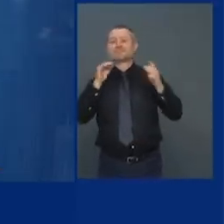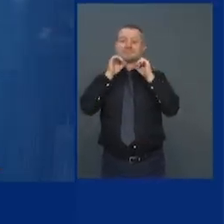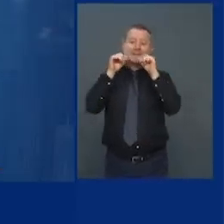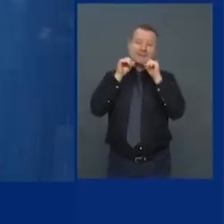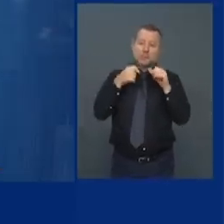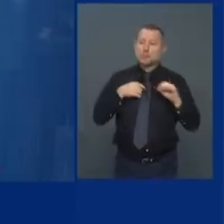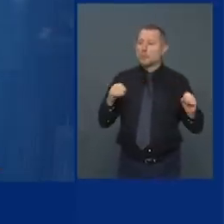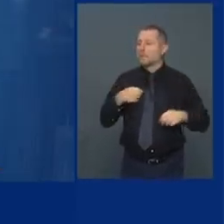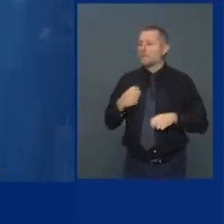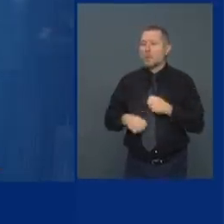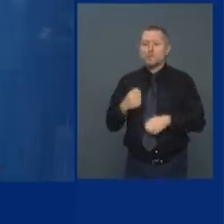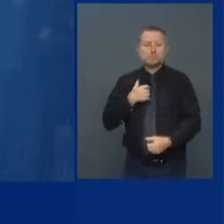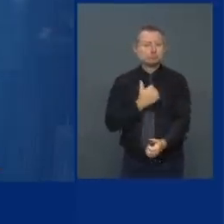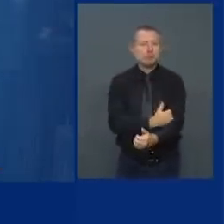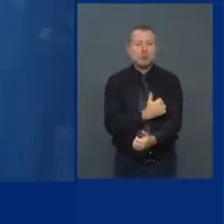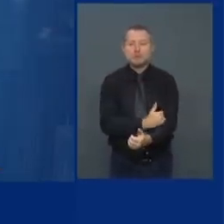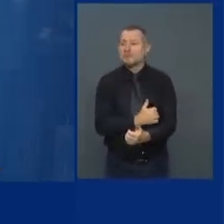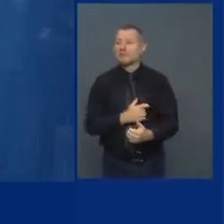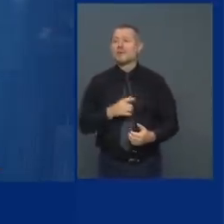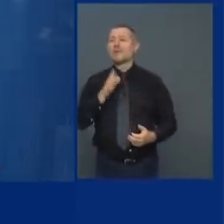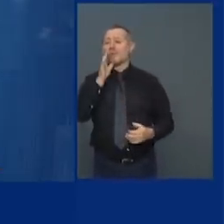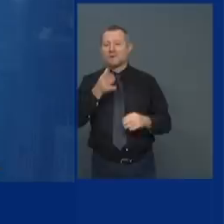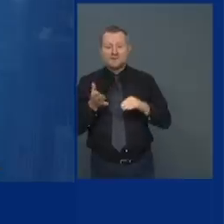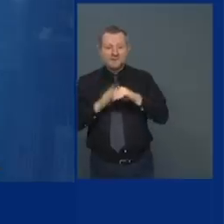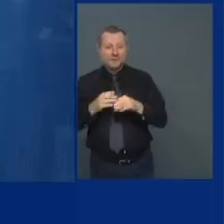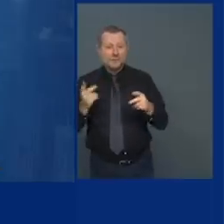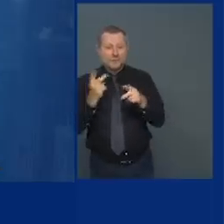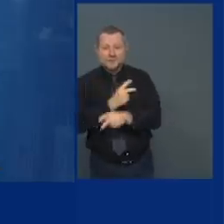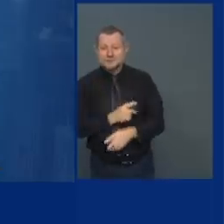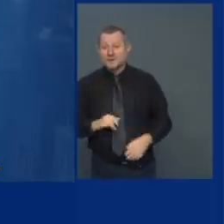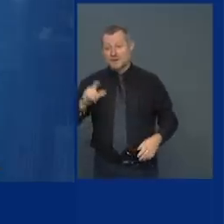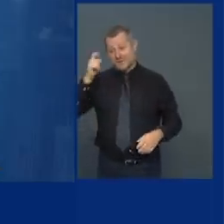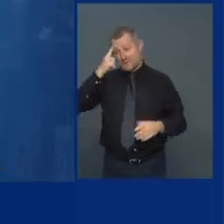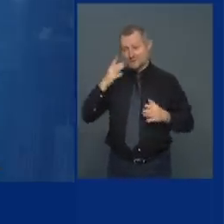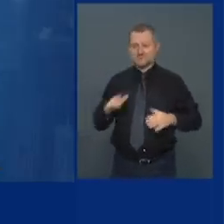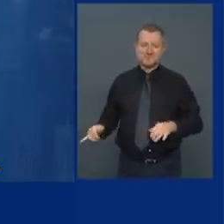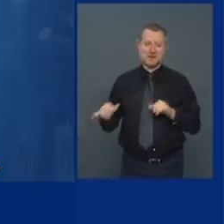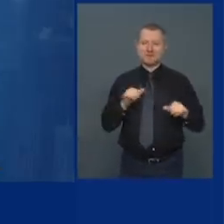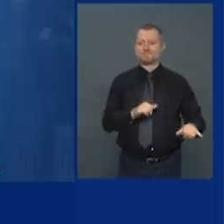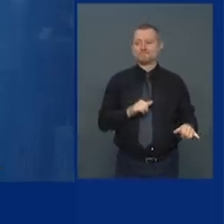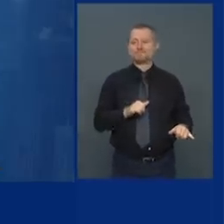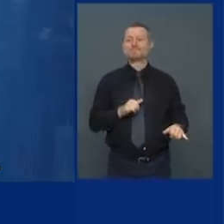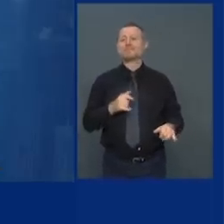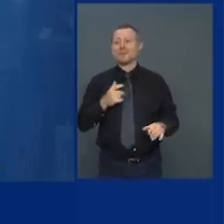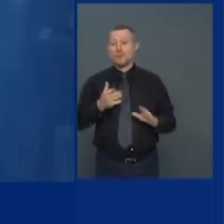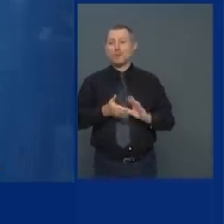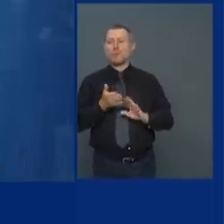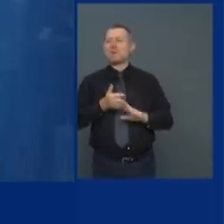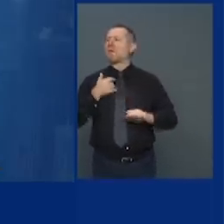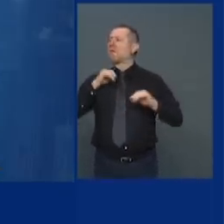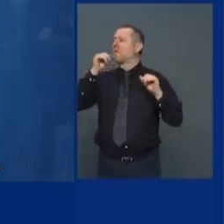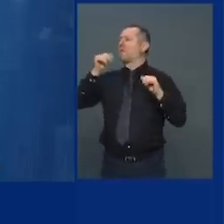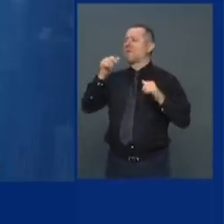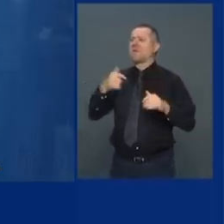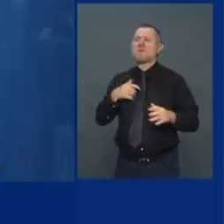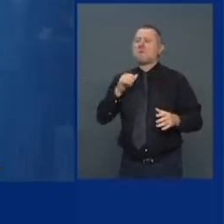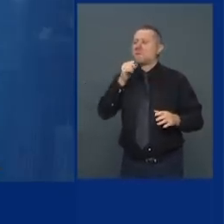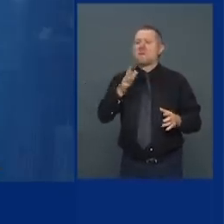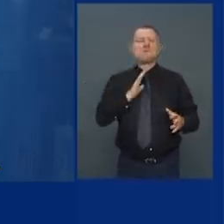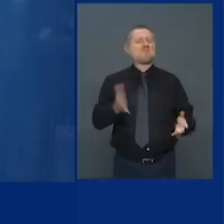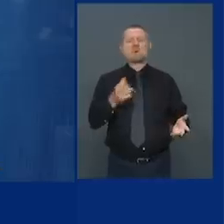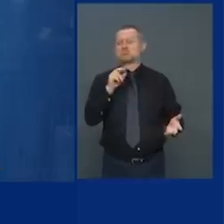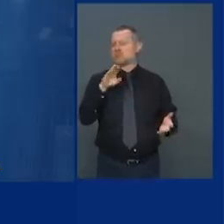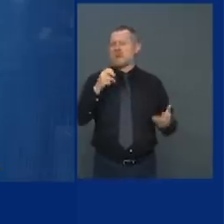government government the same way first instinct is to deny oh you're wrong there is no crime problem